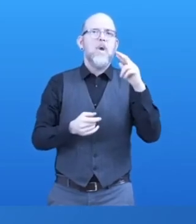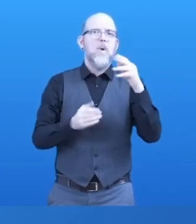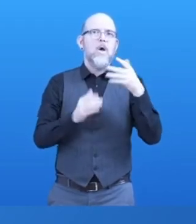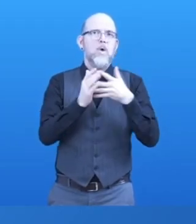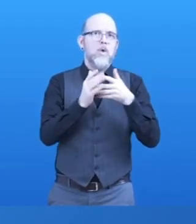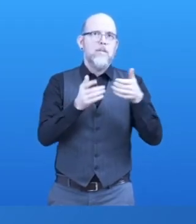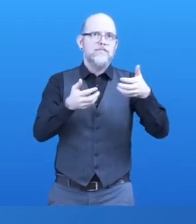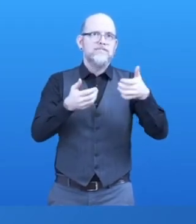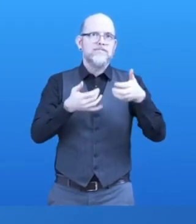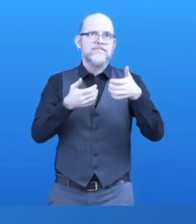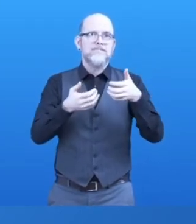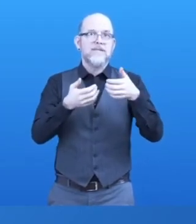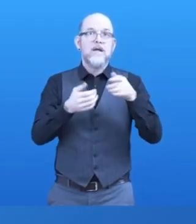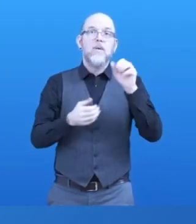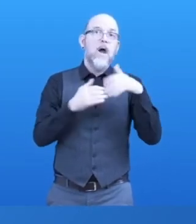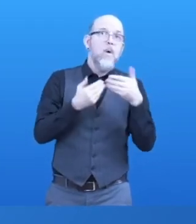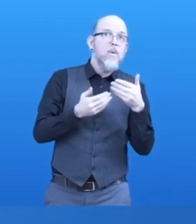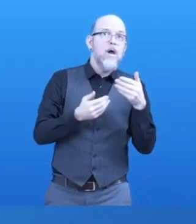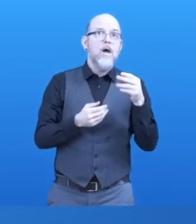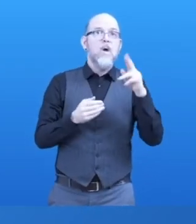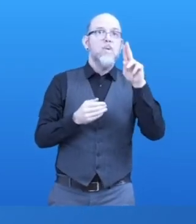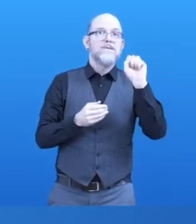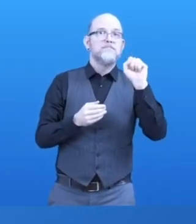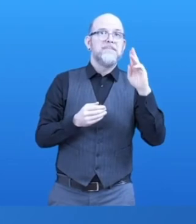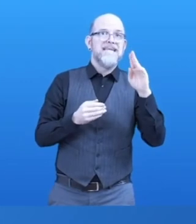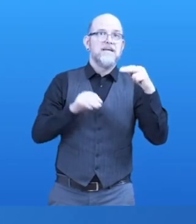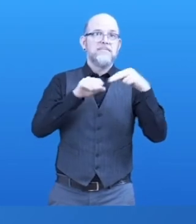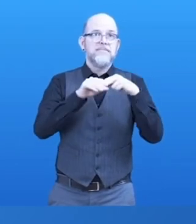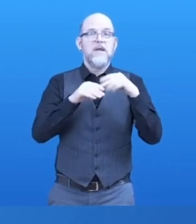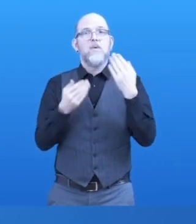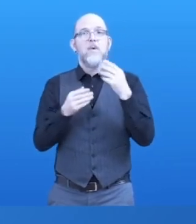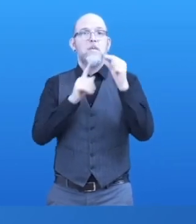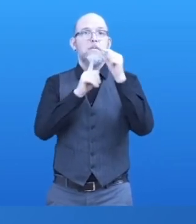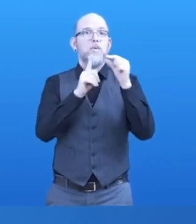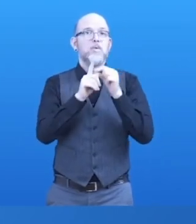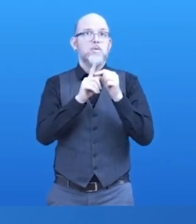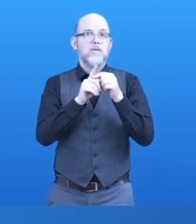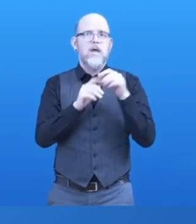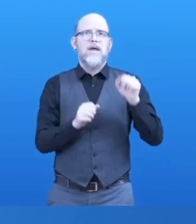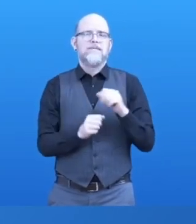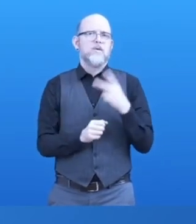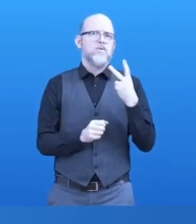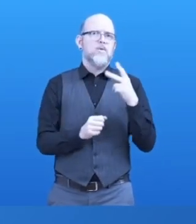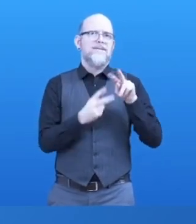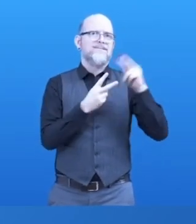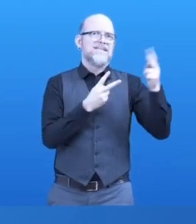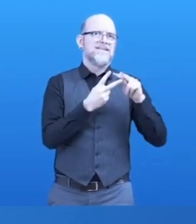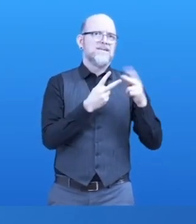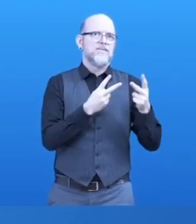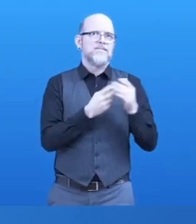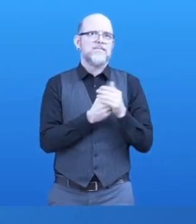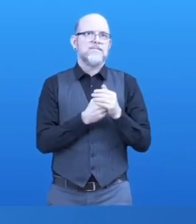available. You can put Oskar Concertina with 8 physical Braille writer keys on the back of the smartphone.